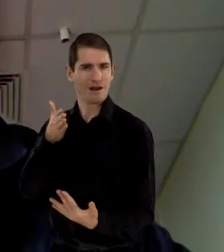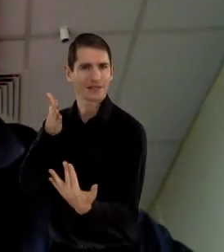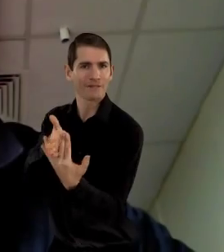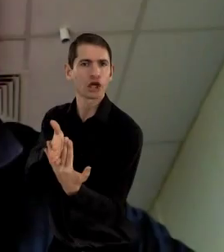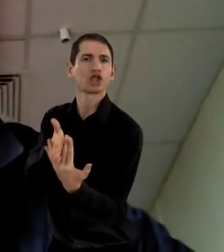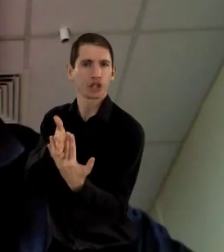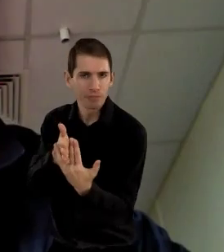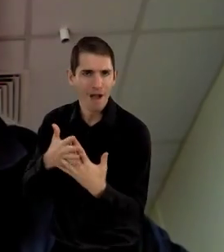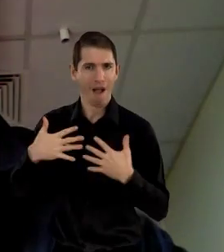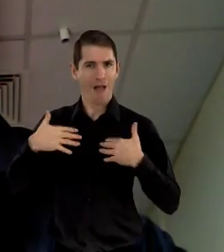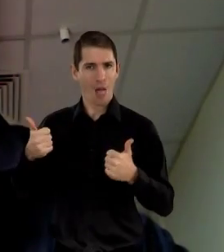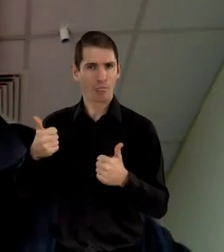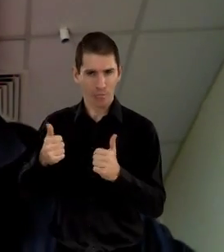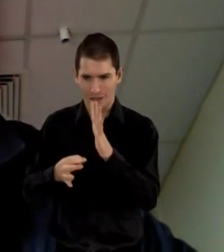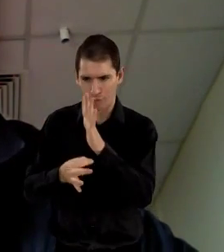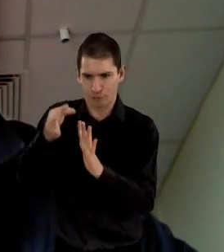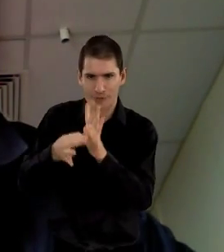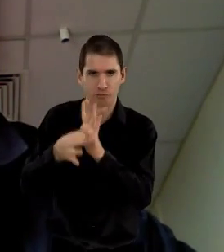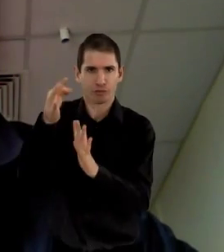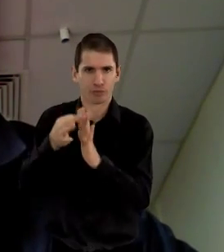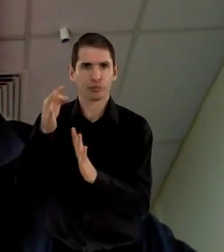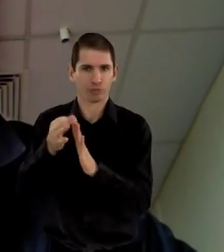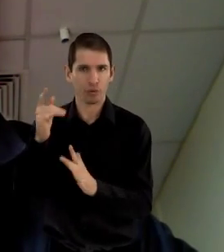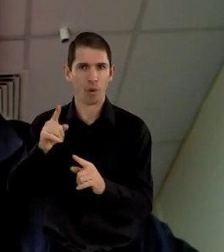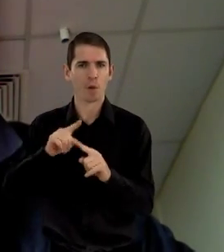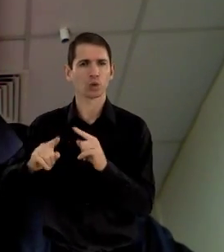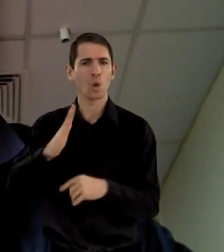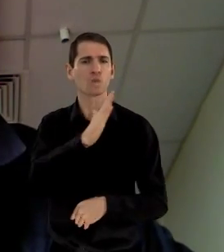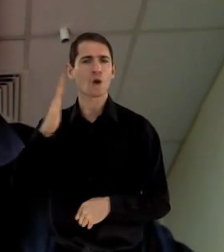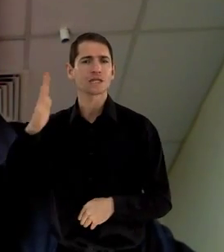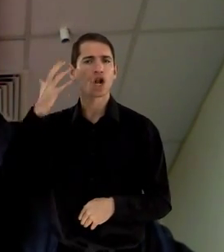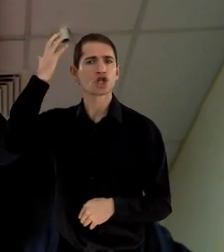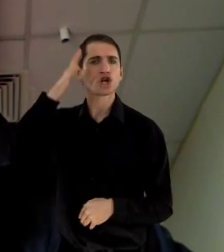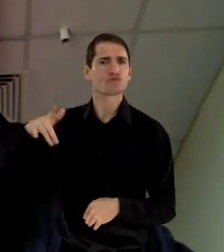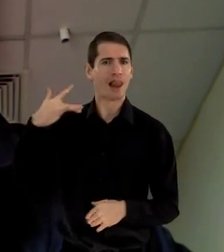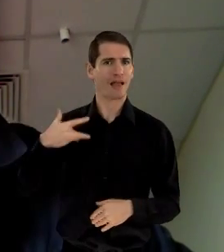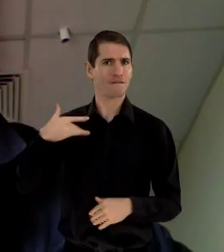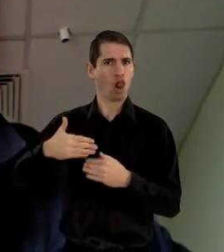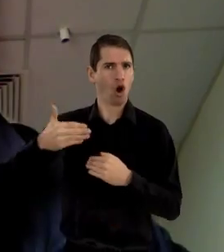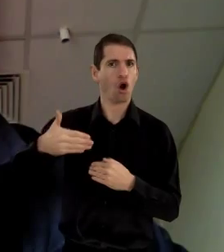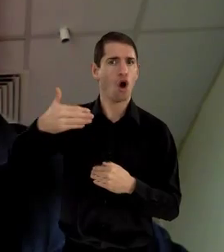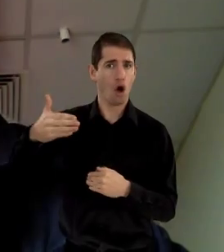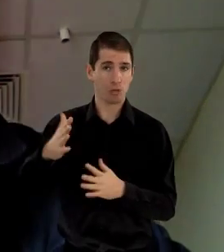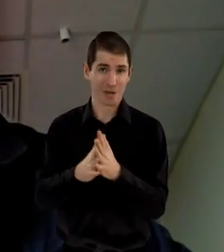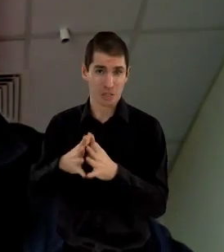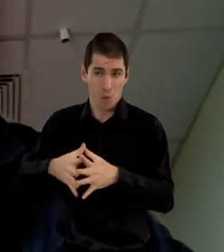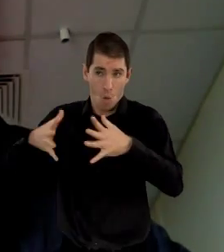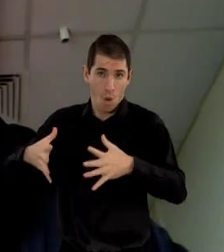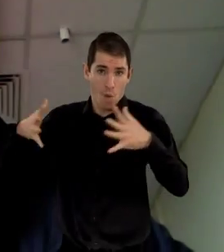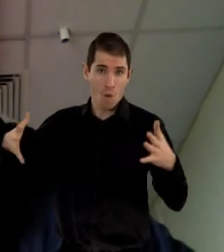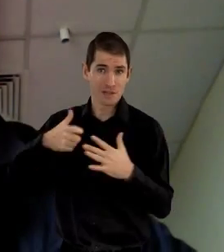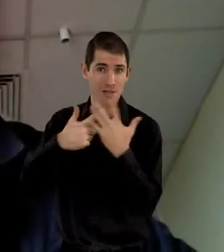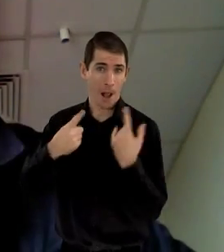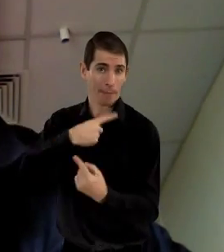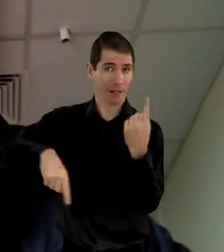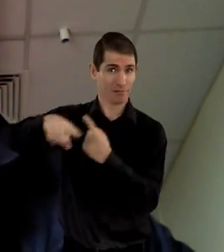medical interventions, health, improved health and so on in Western countries and longer living,